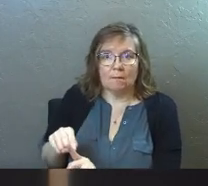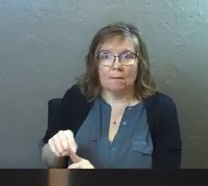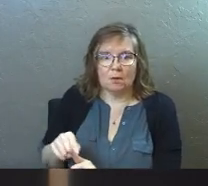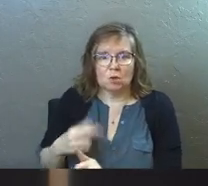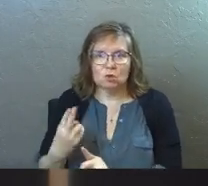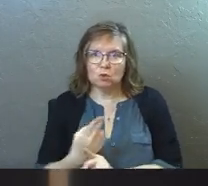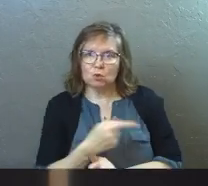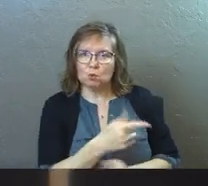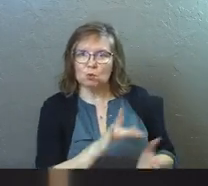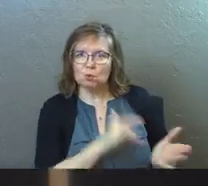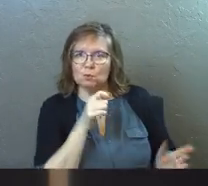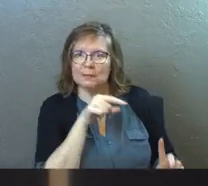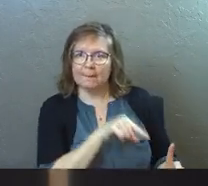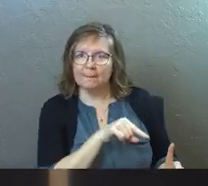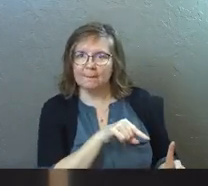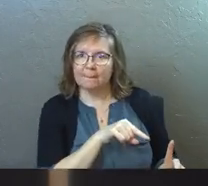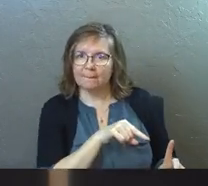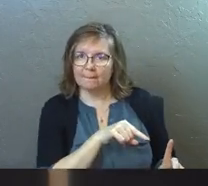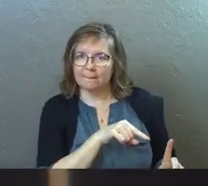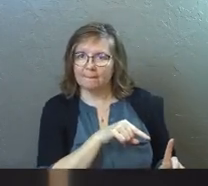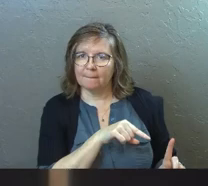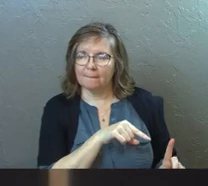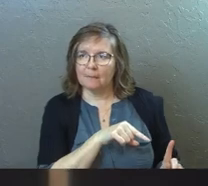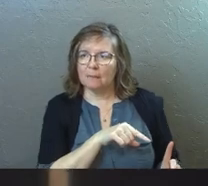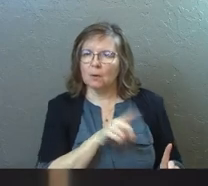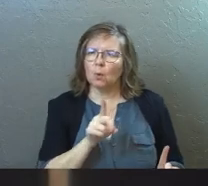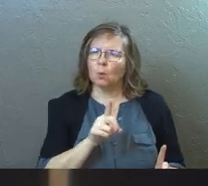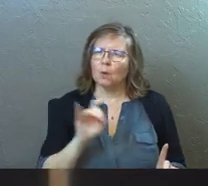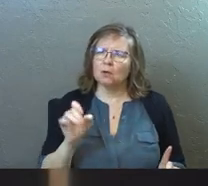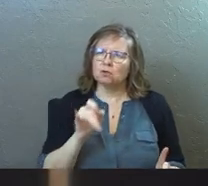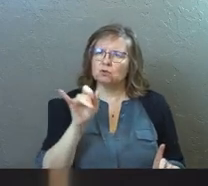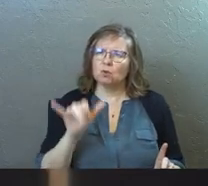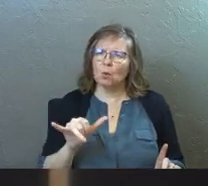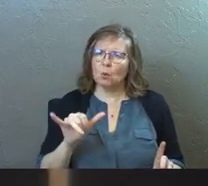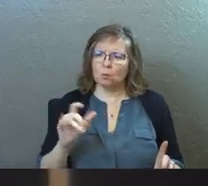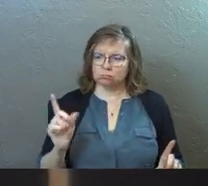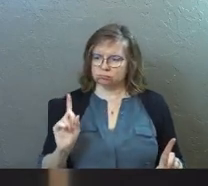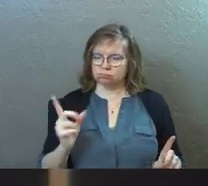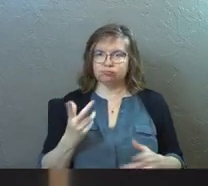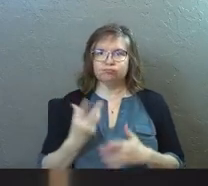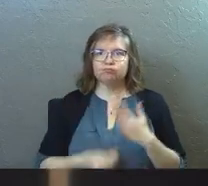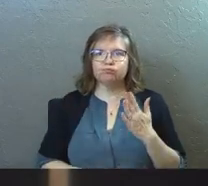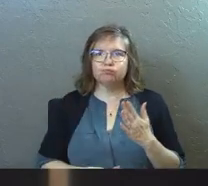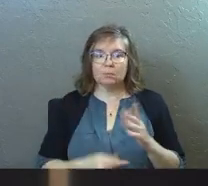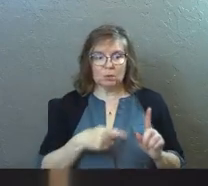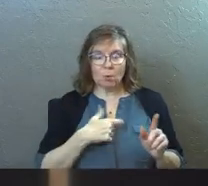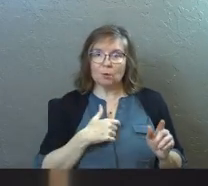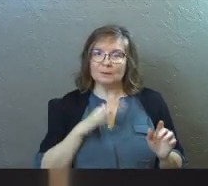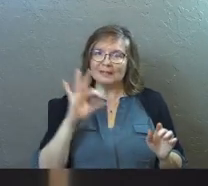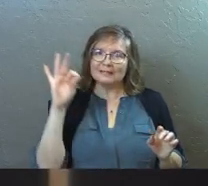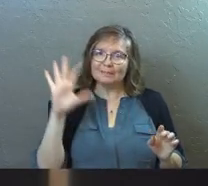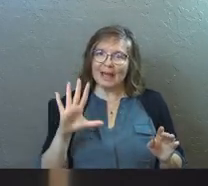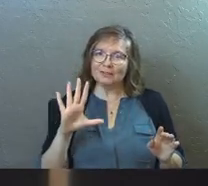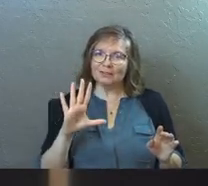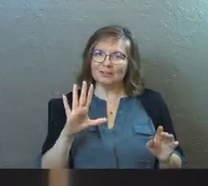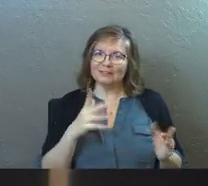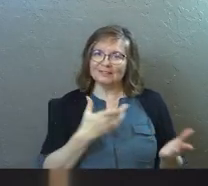You're using him. Where's the joy? You're supposed to be his pastors.